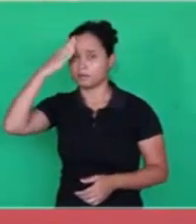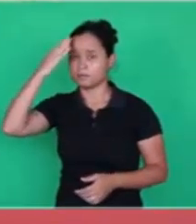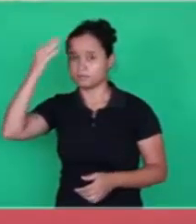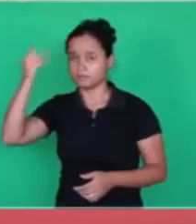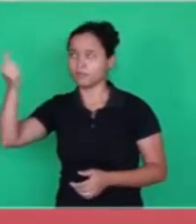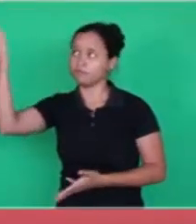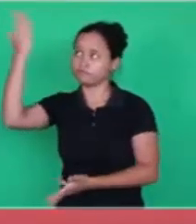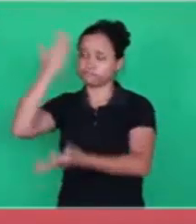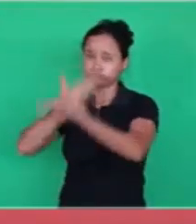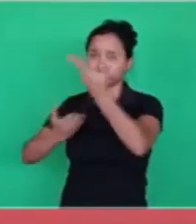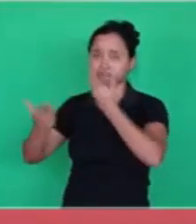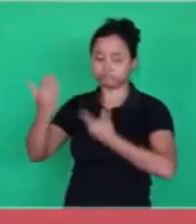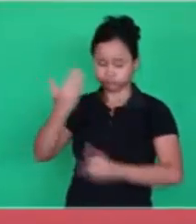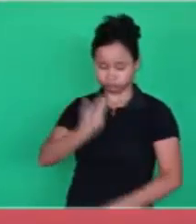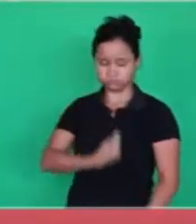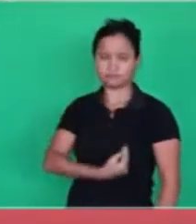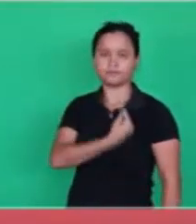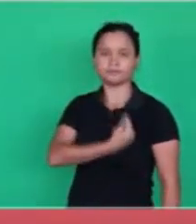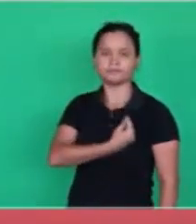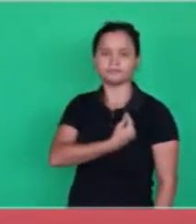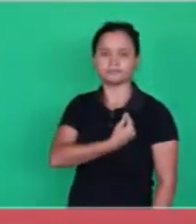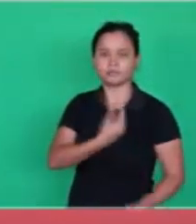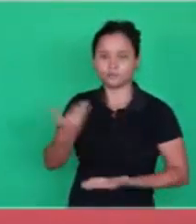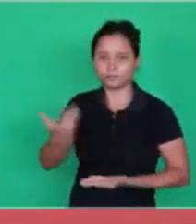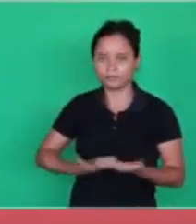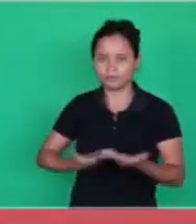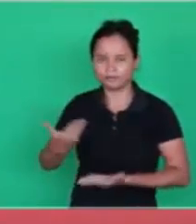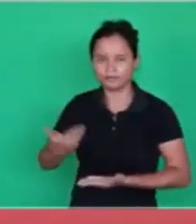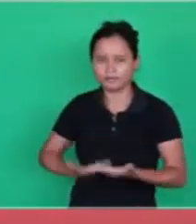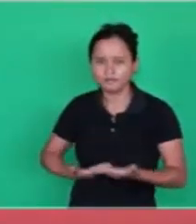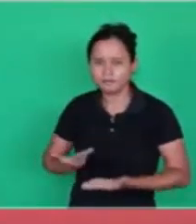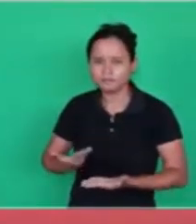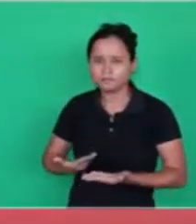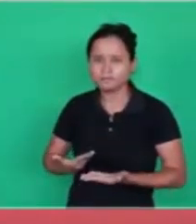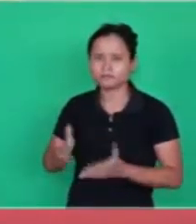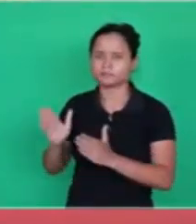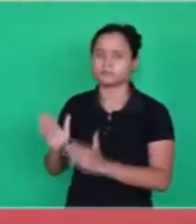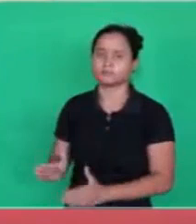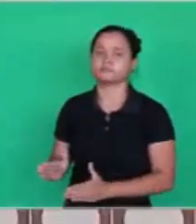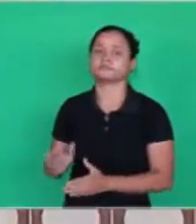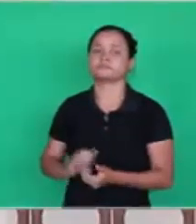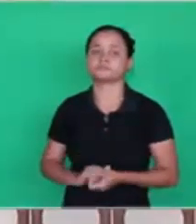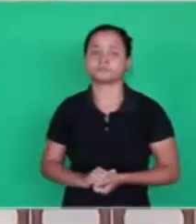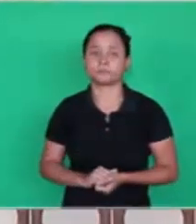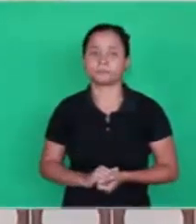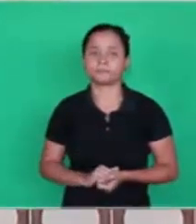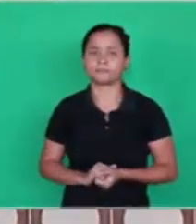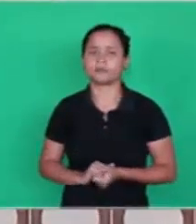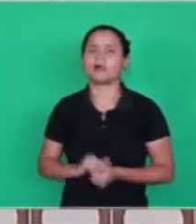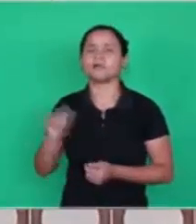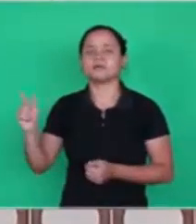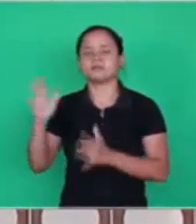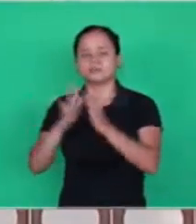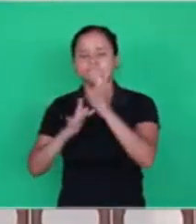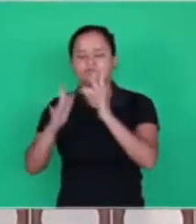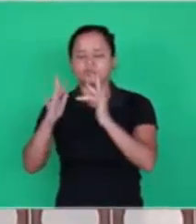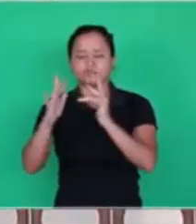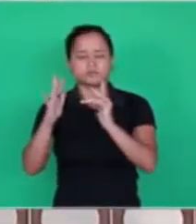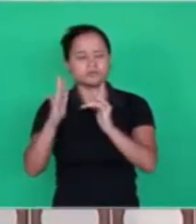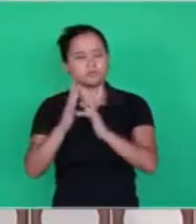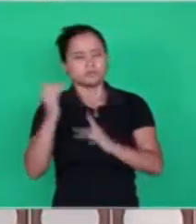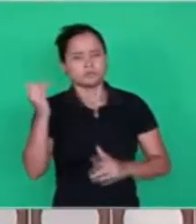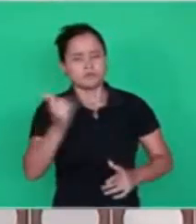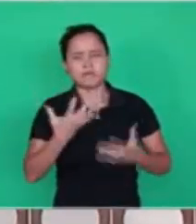life, to the life of the believer. And he uses Jesus and asks, do you accept Jesus?